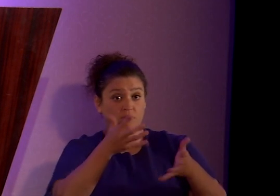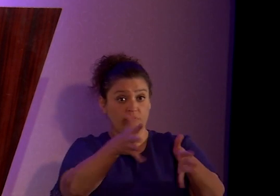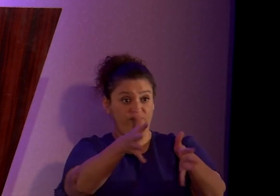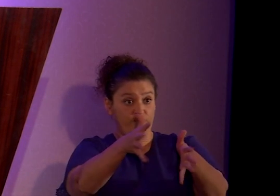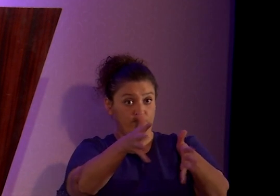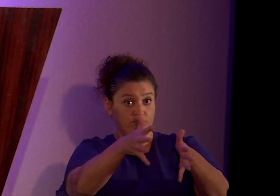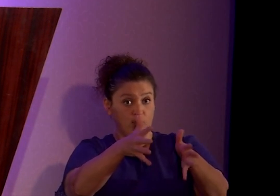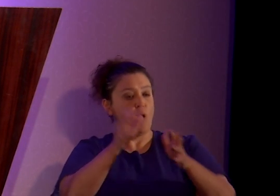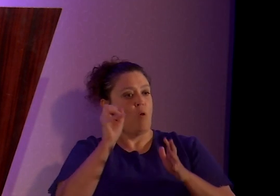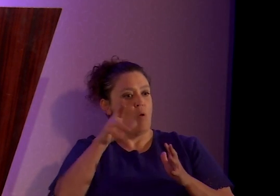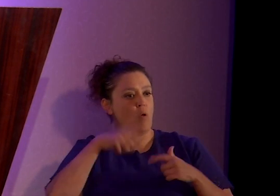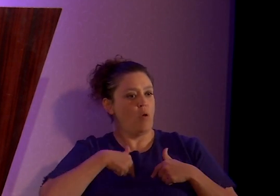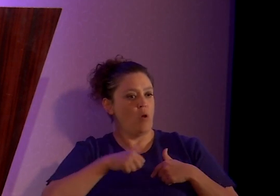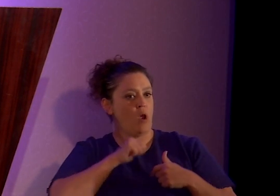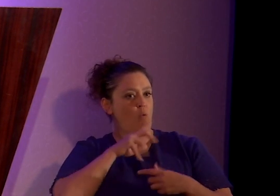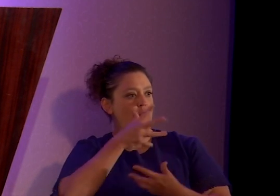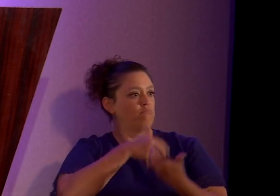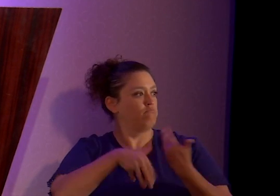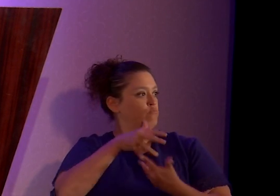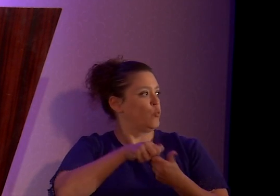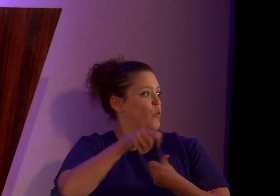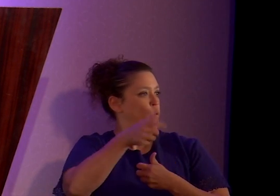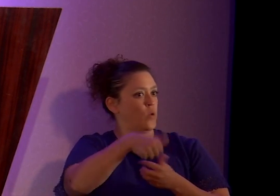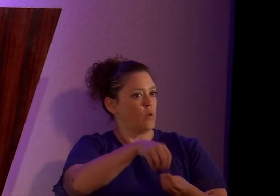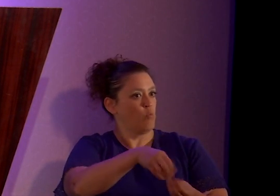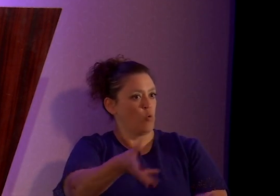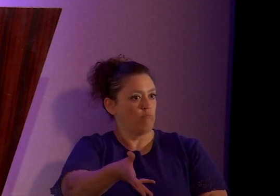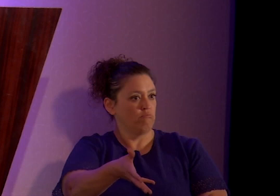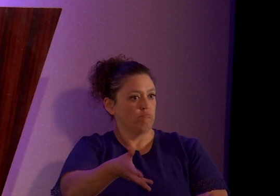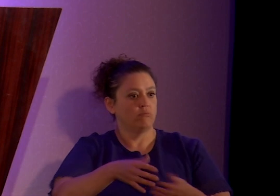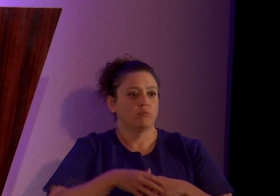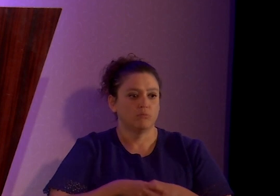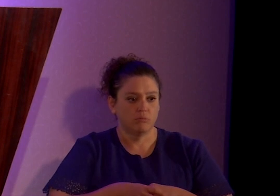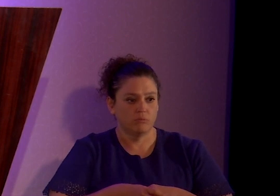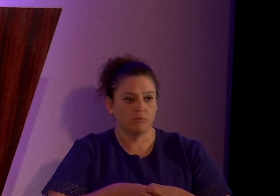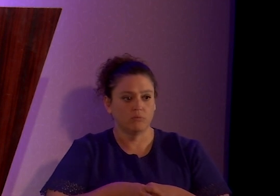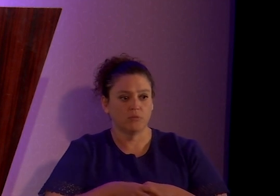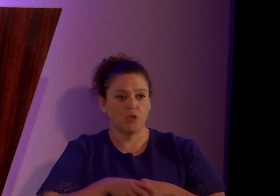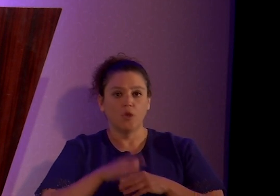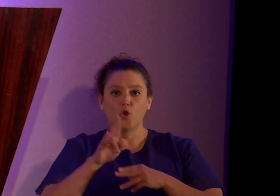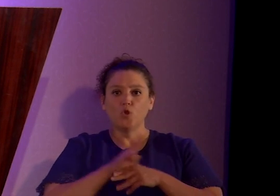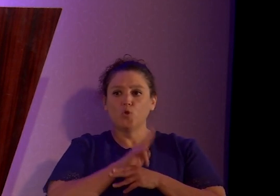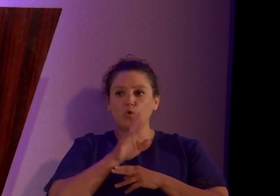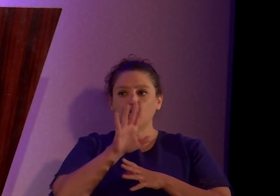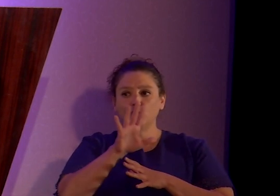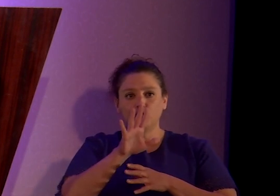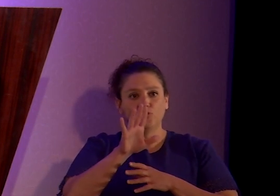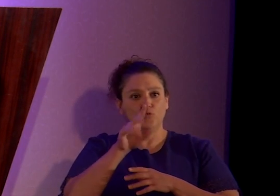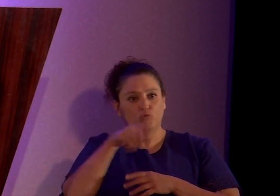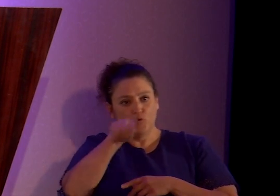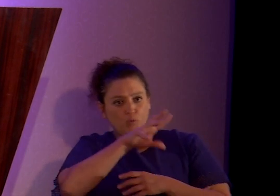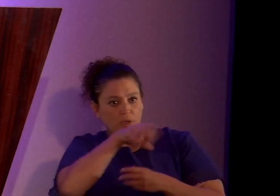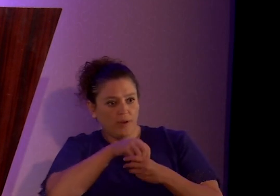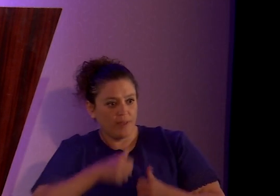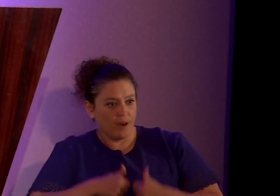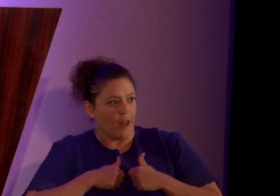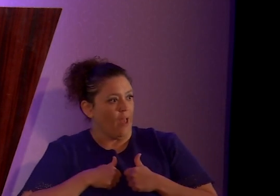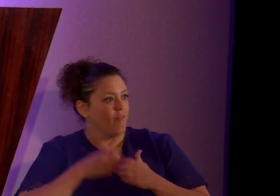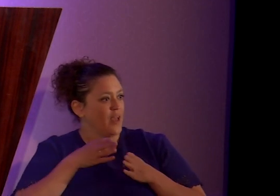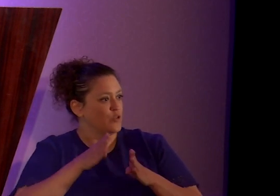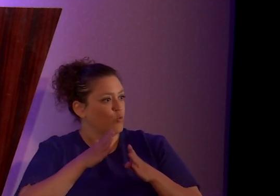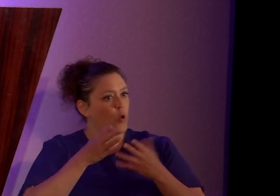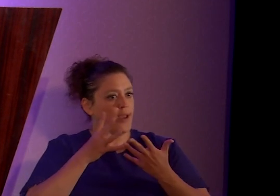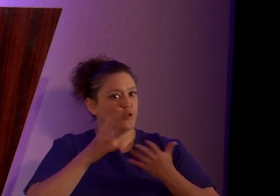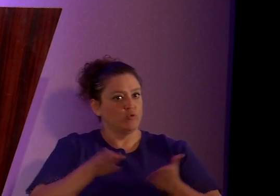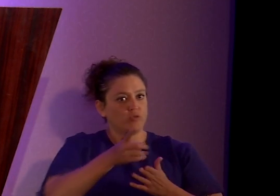or I'm not going to see you anymore. Use your presence in their life as leverage to get them to act better